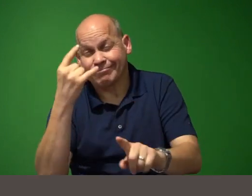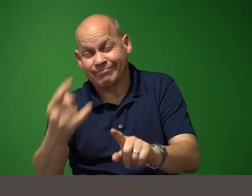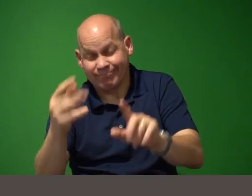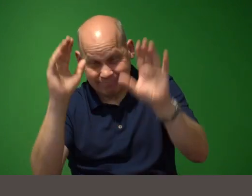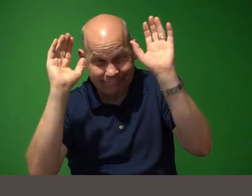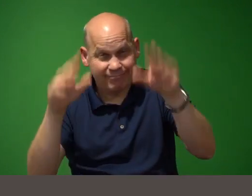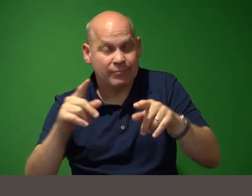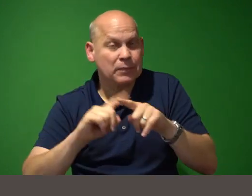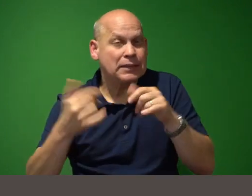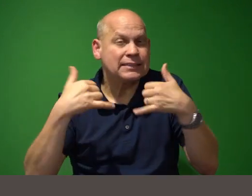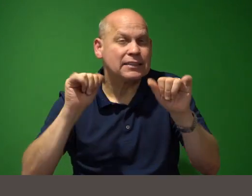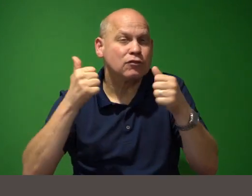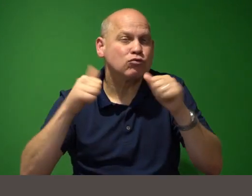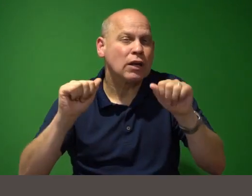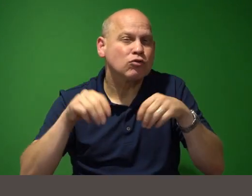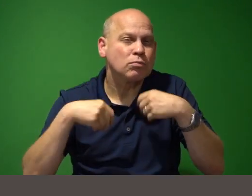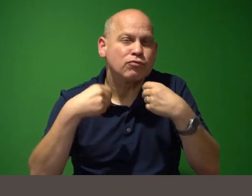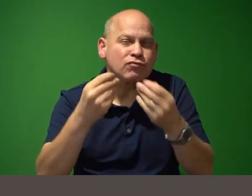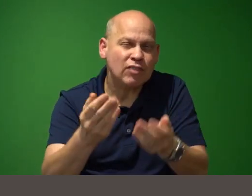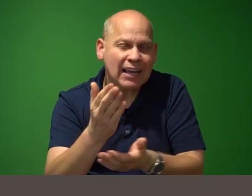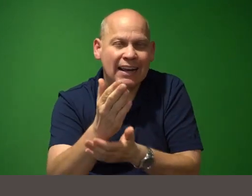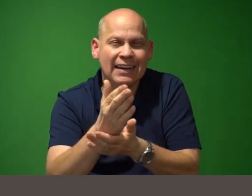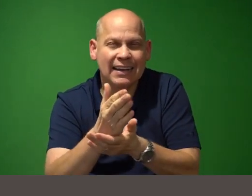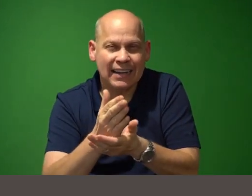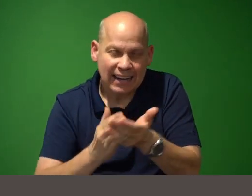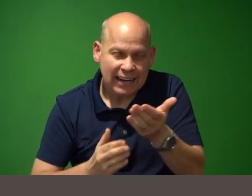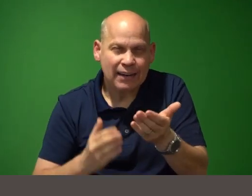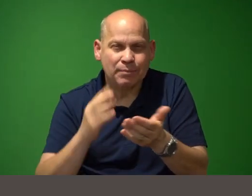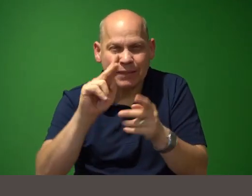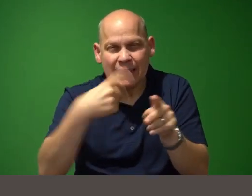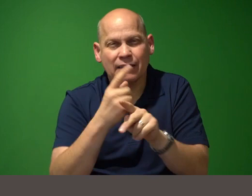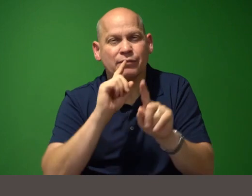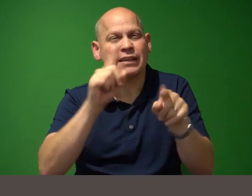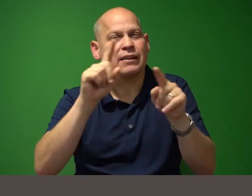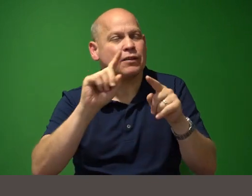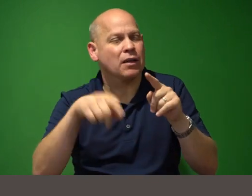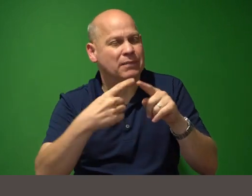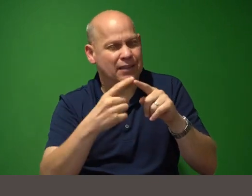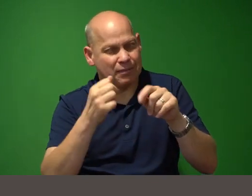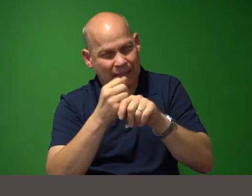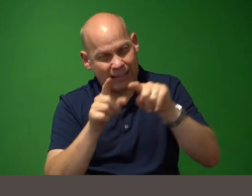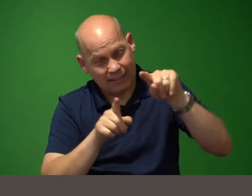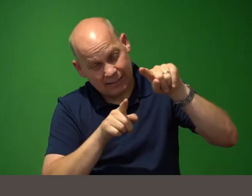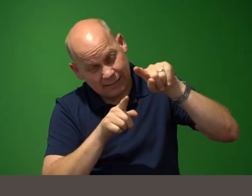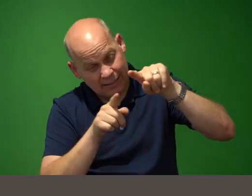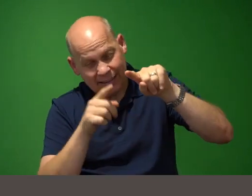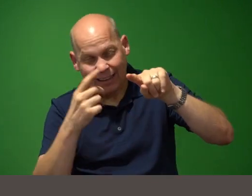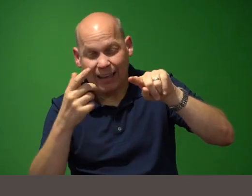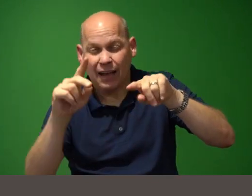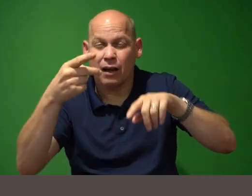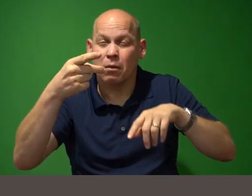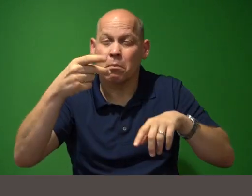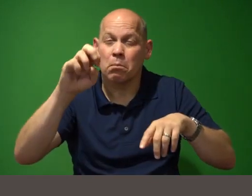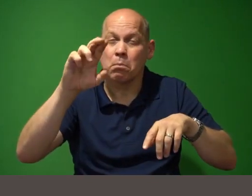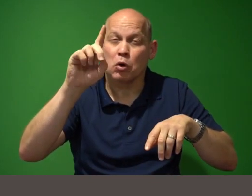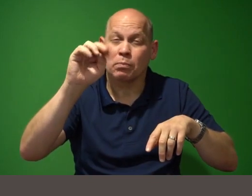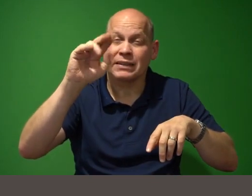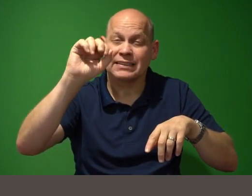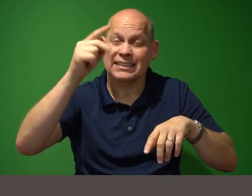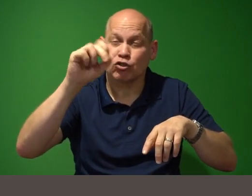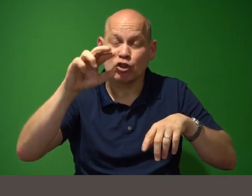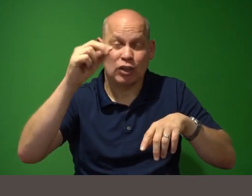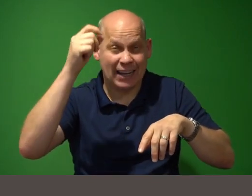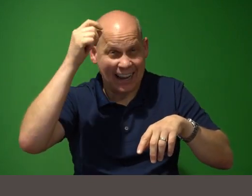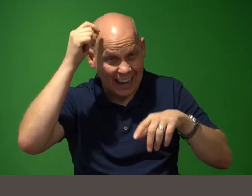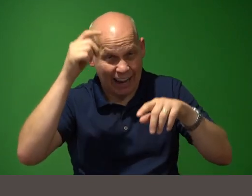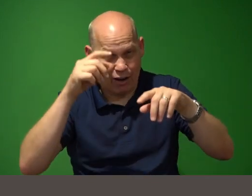sort of answer about making a perpendicular cut on the hair now i'm gonna split hairs even further i would say